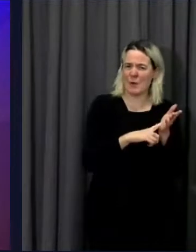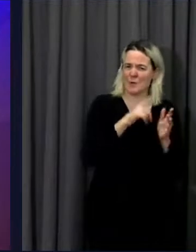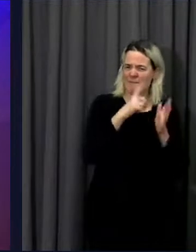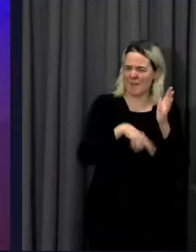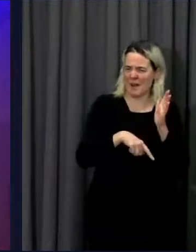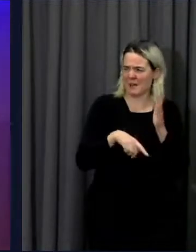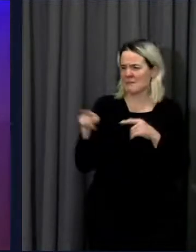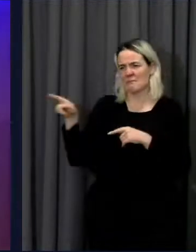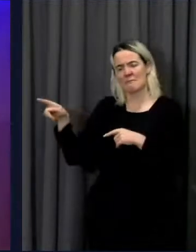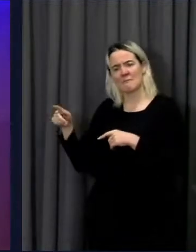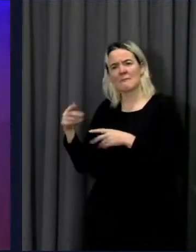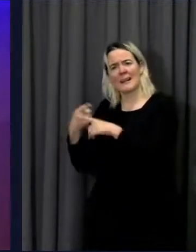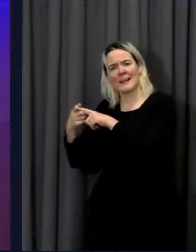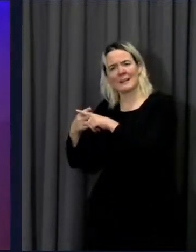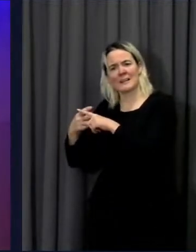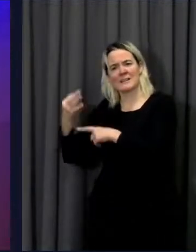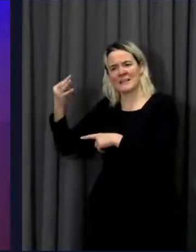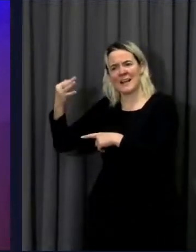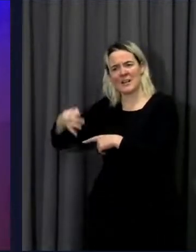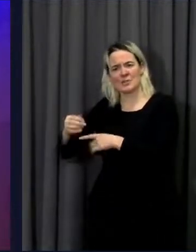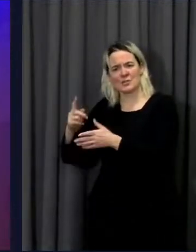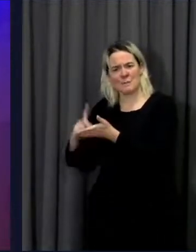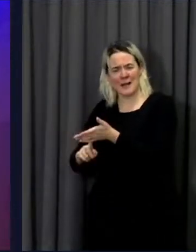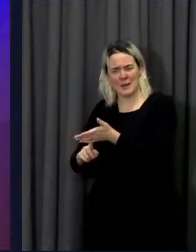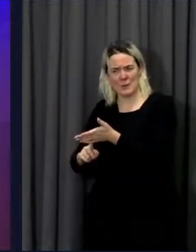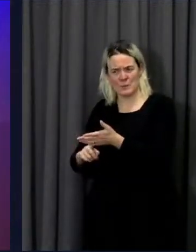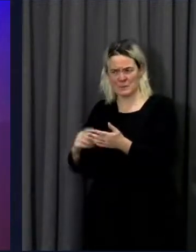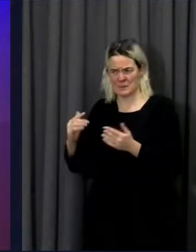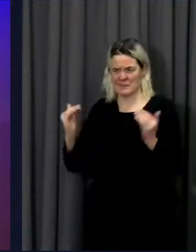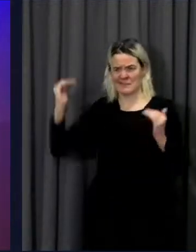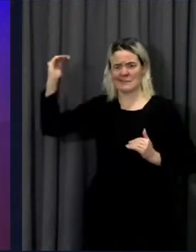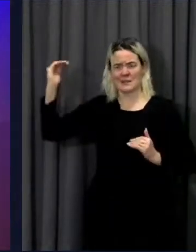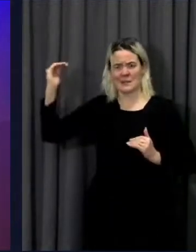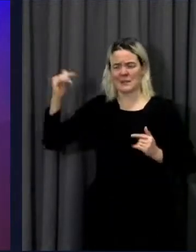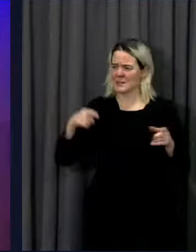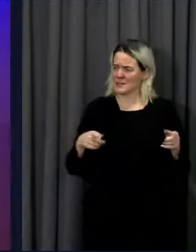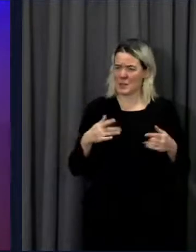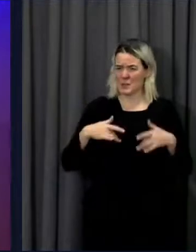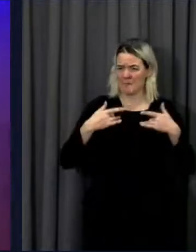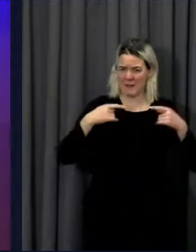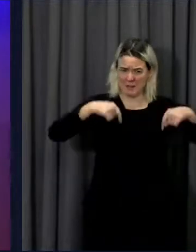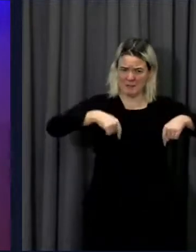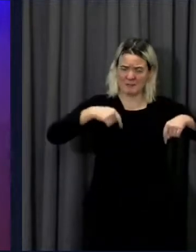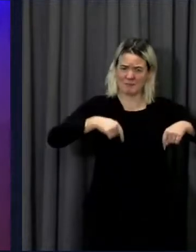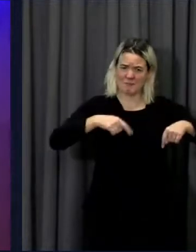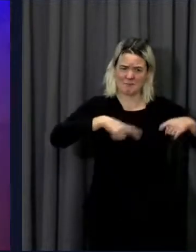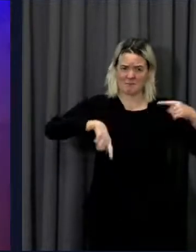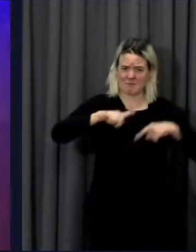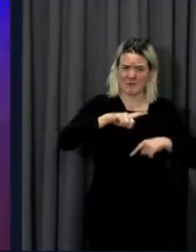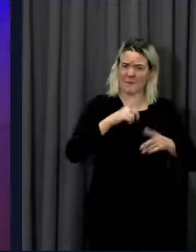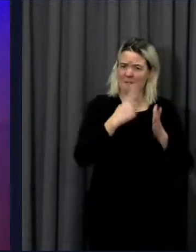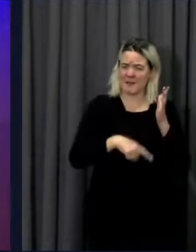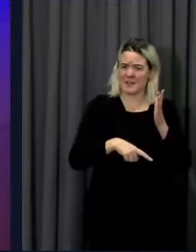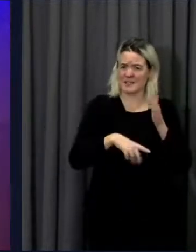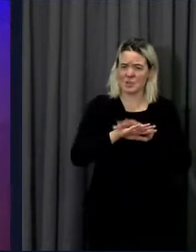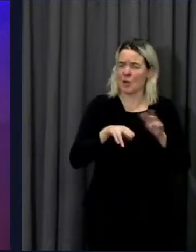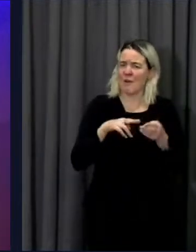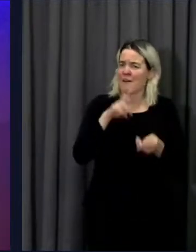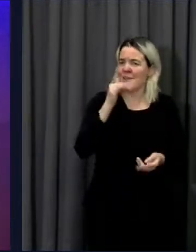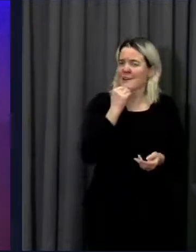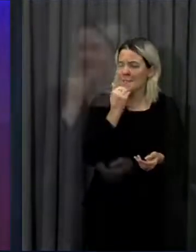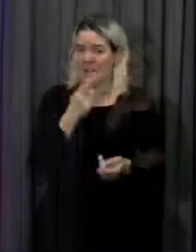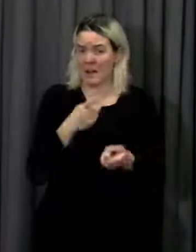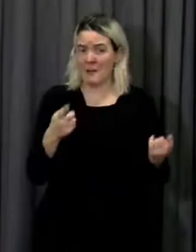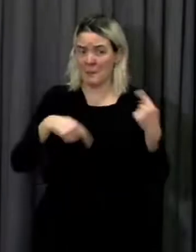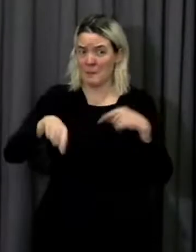that perhaps the fines and the penalties here are not enough given the fact that many who we spoke to that were breaking the rules knew full well what they were doing?